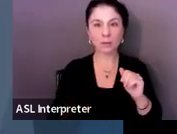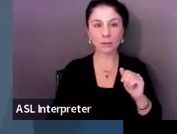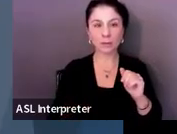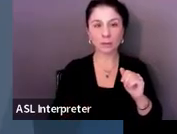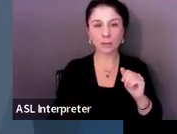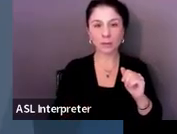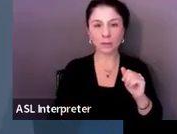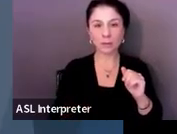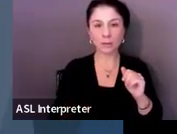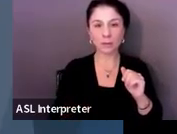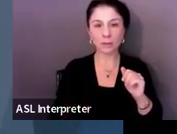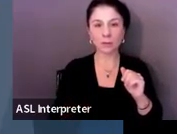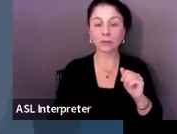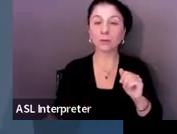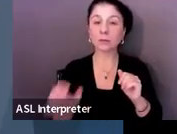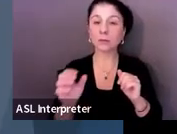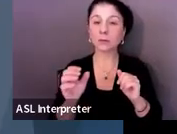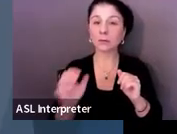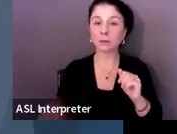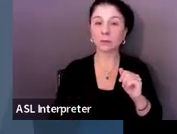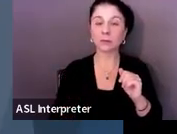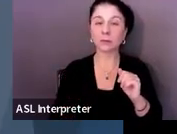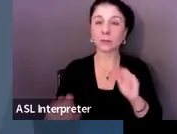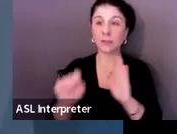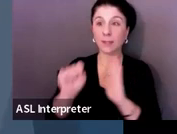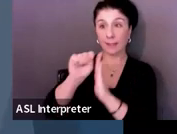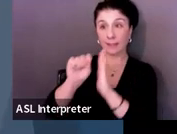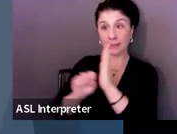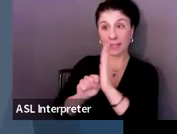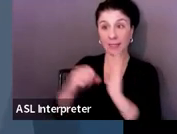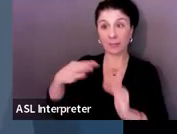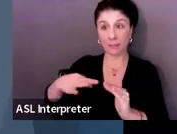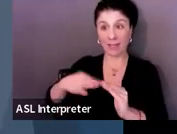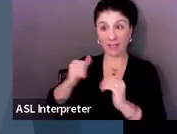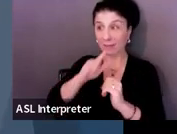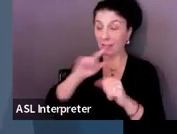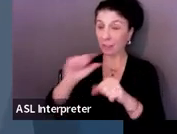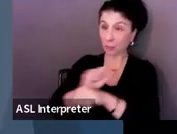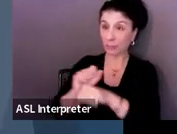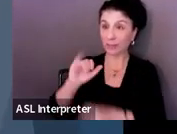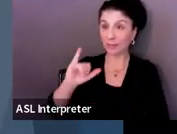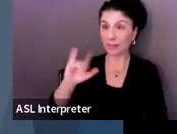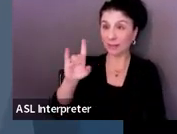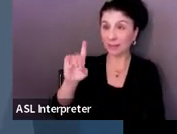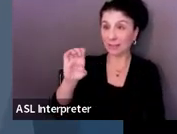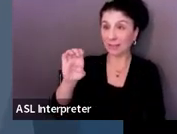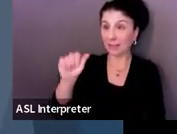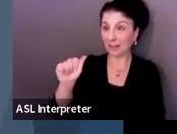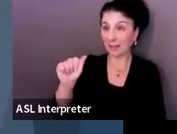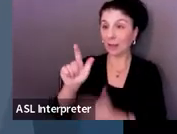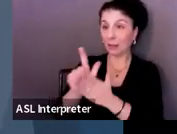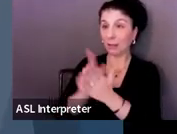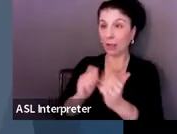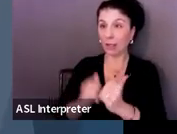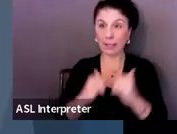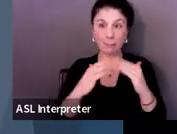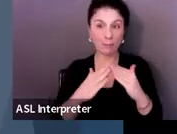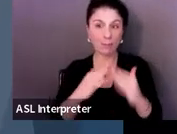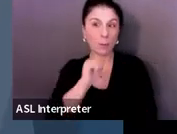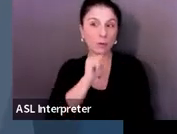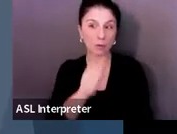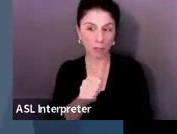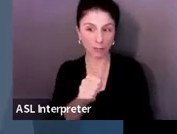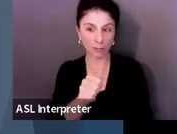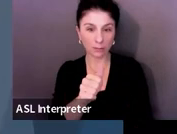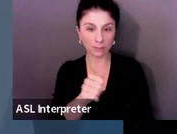to implement IDEA, the Individuals with Disabilities Education Act. And B-13 looks at the percent